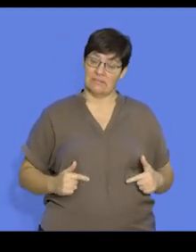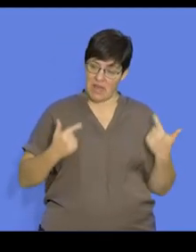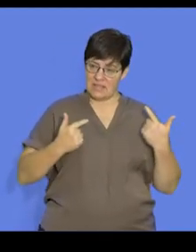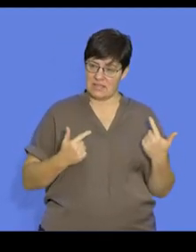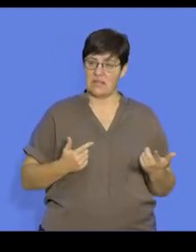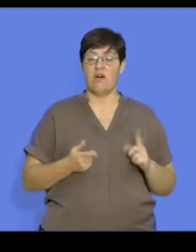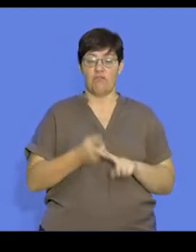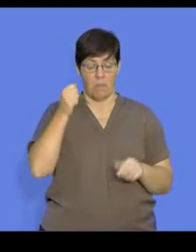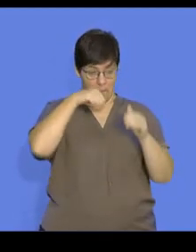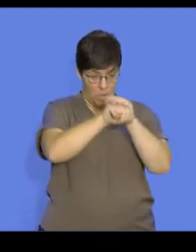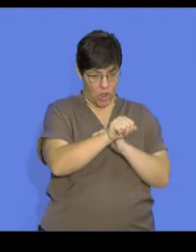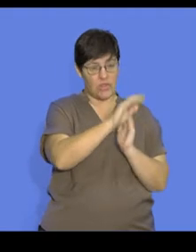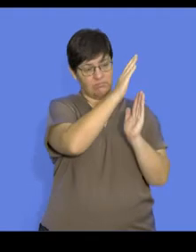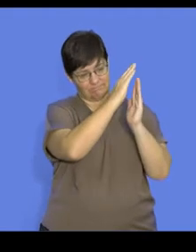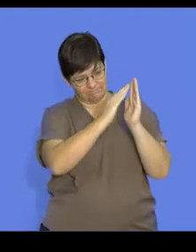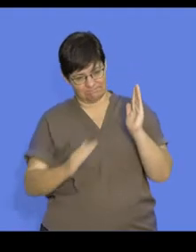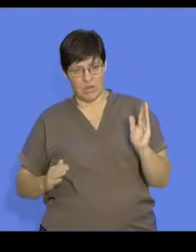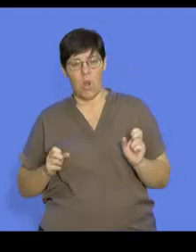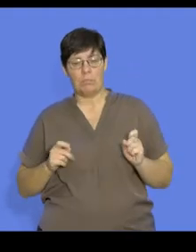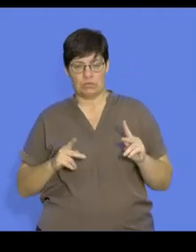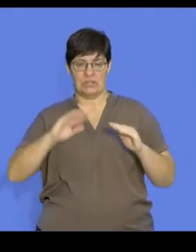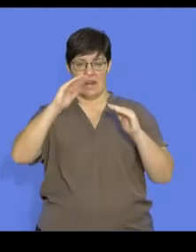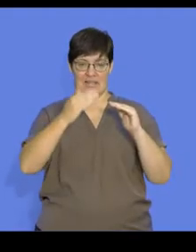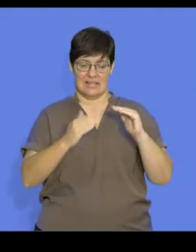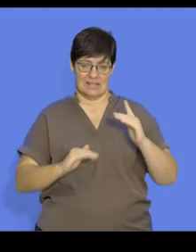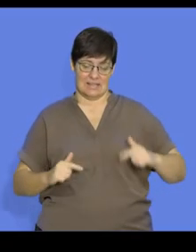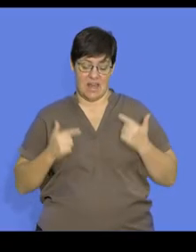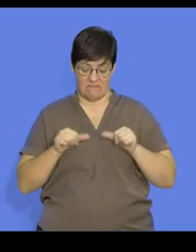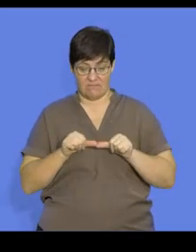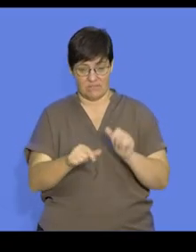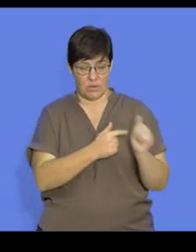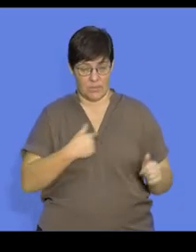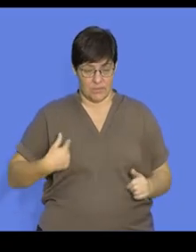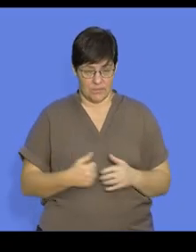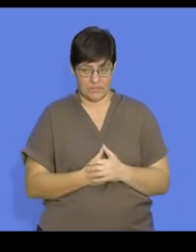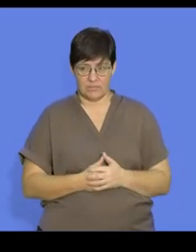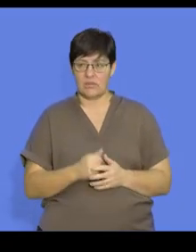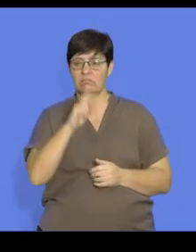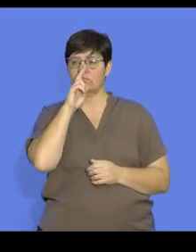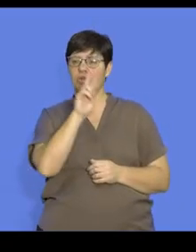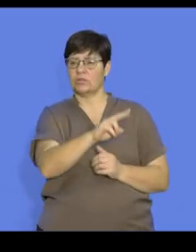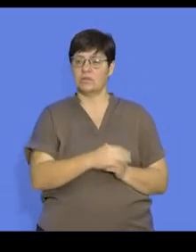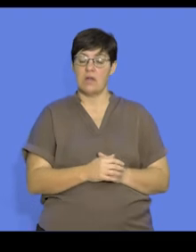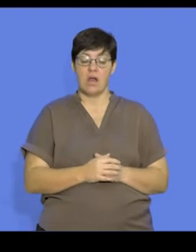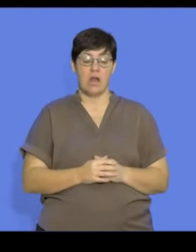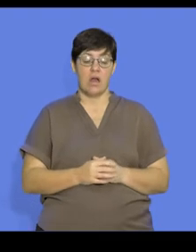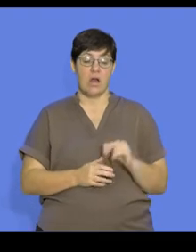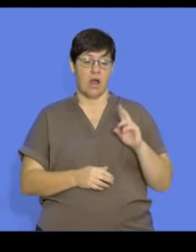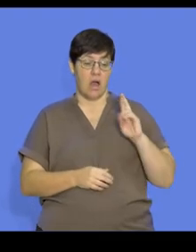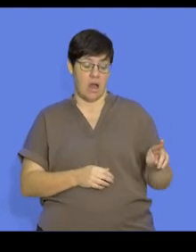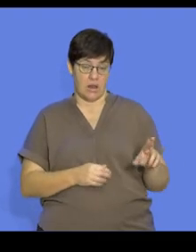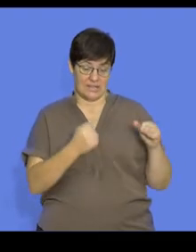survival from the time of birth. Let's look at examples of these in a while. So an R strategy